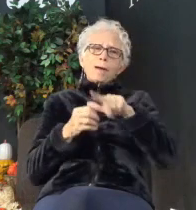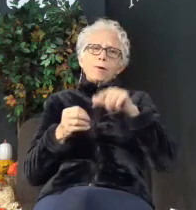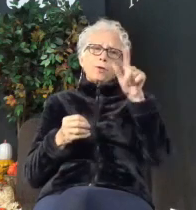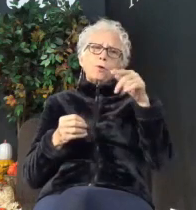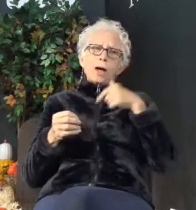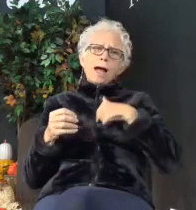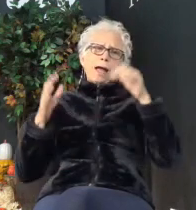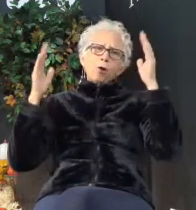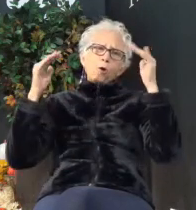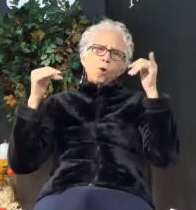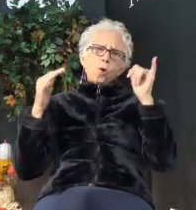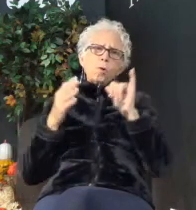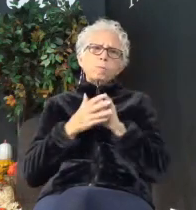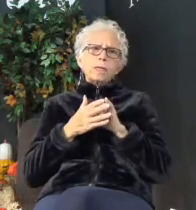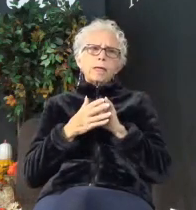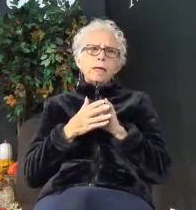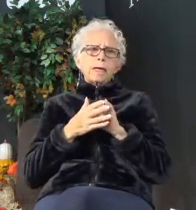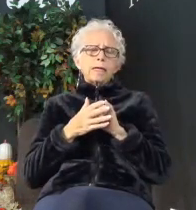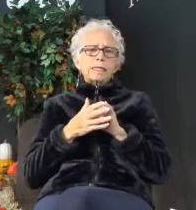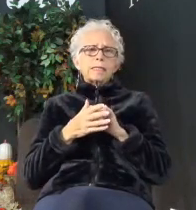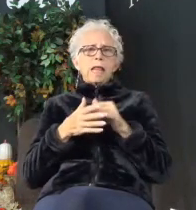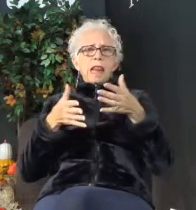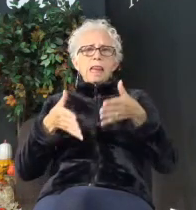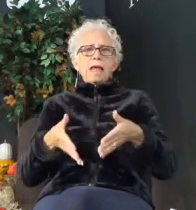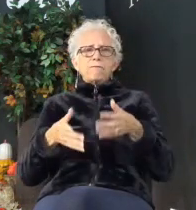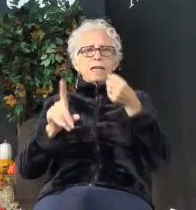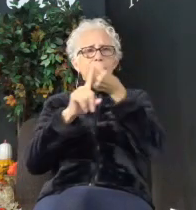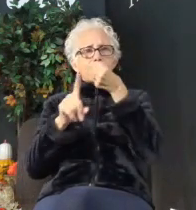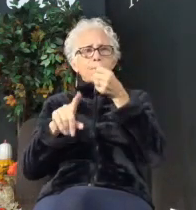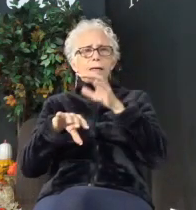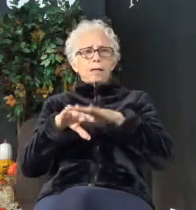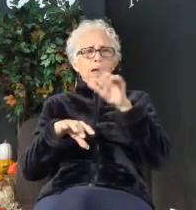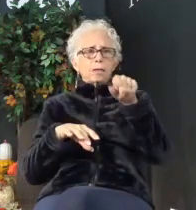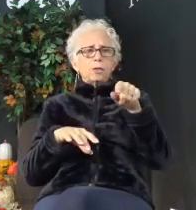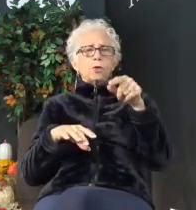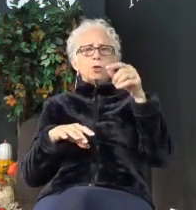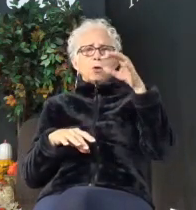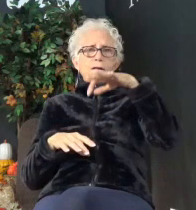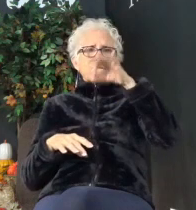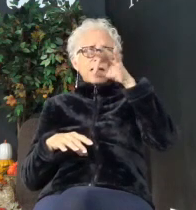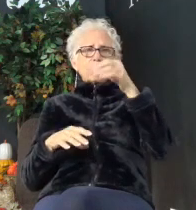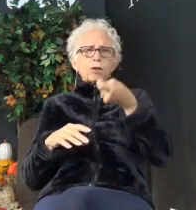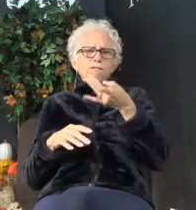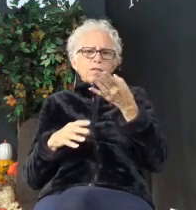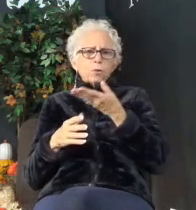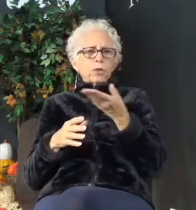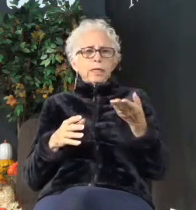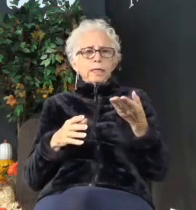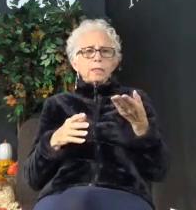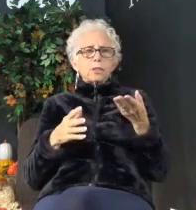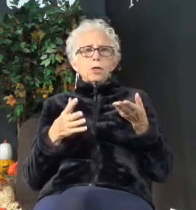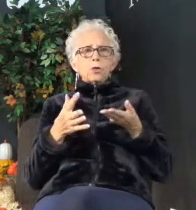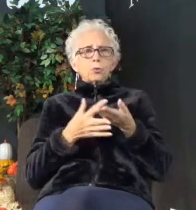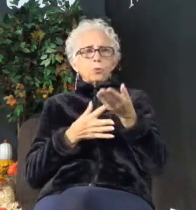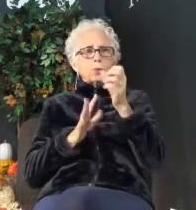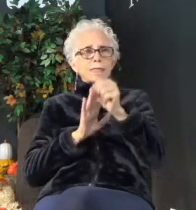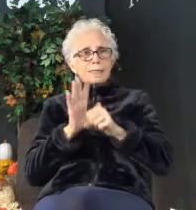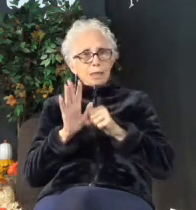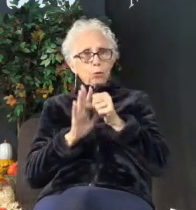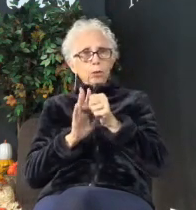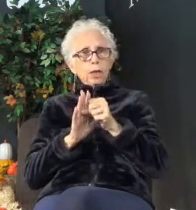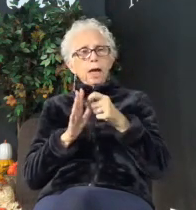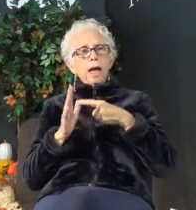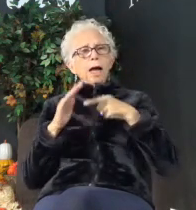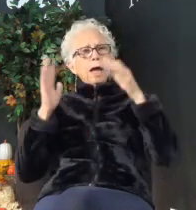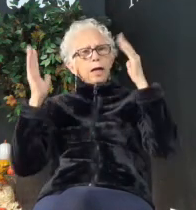that it's made an impact. I hope that you discovered a few things through this series. I hope that you